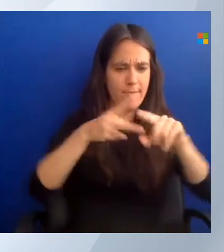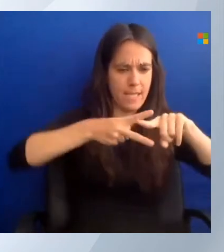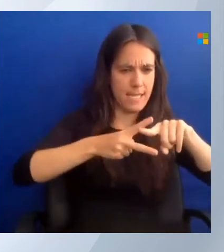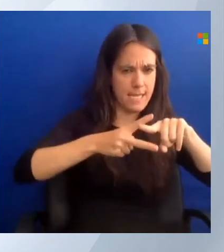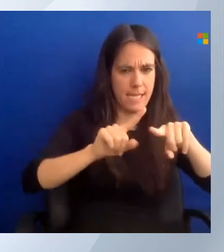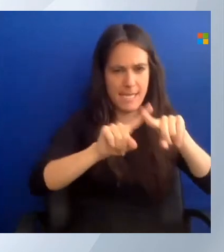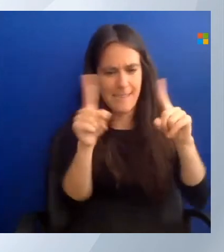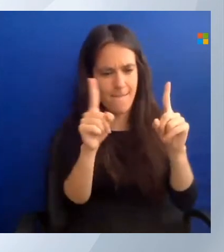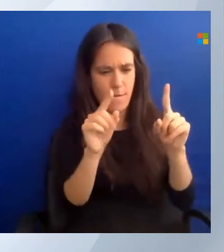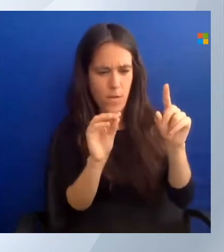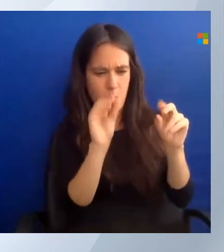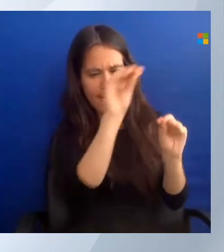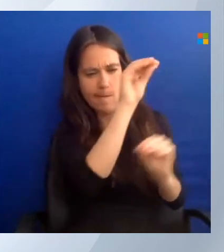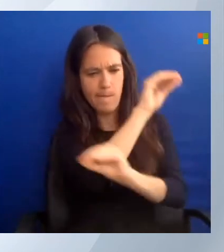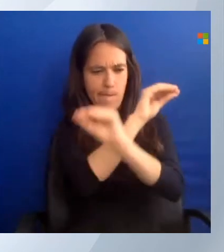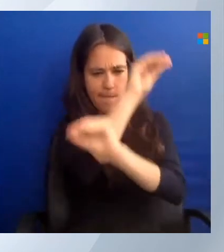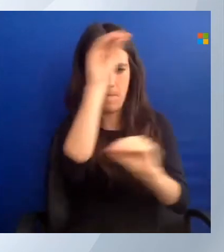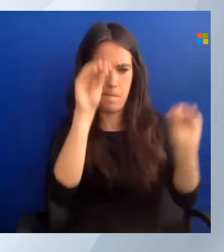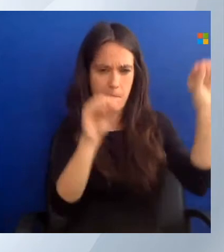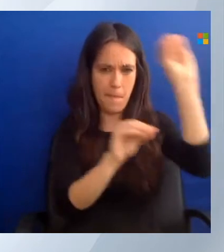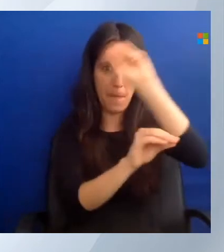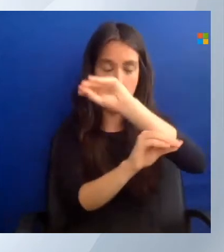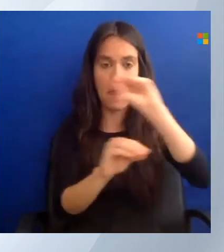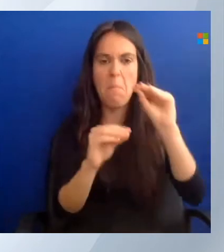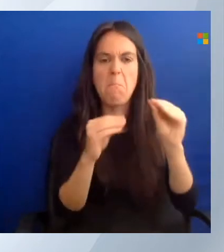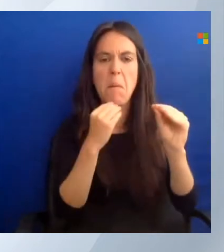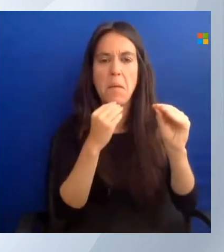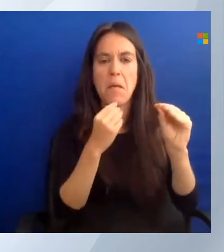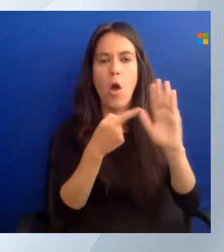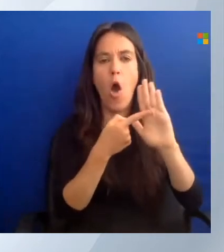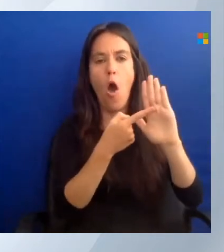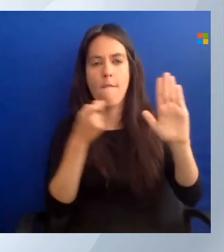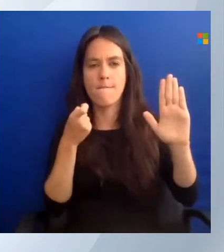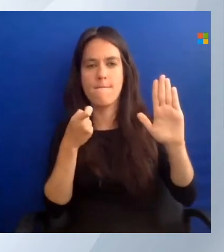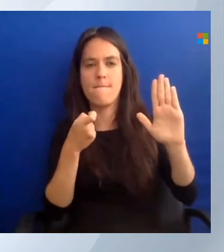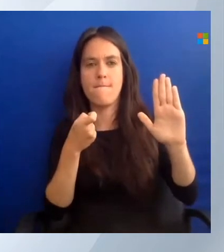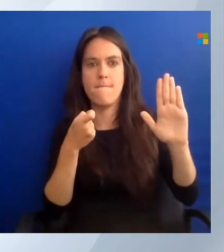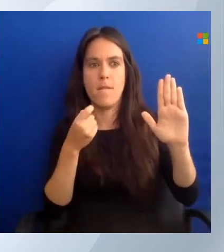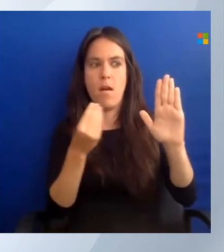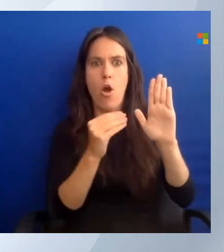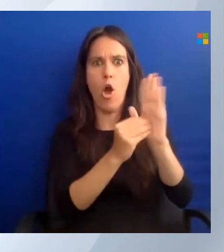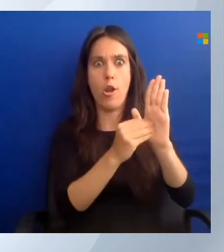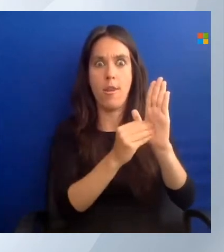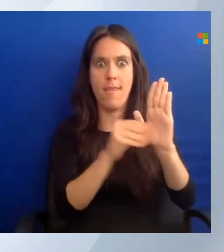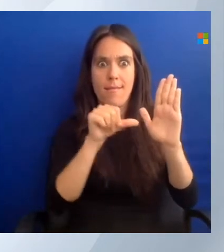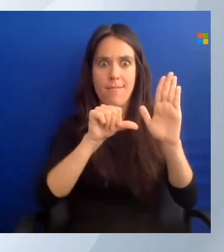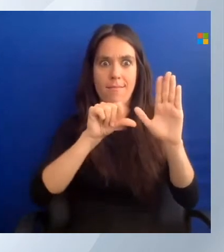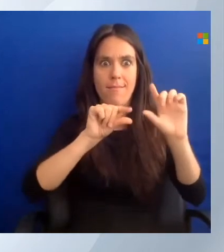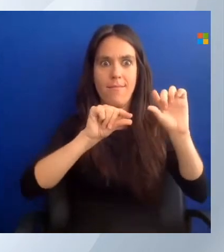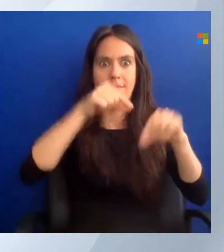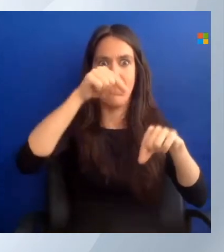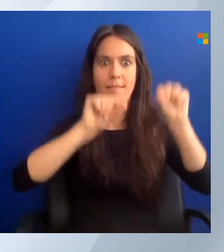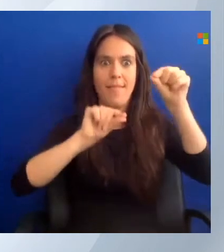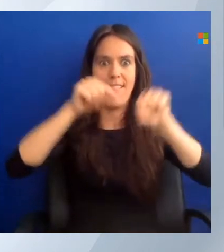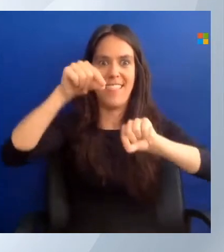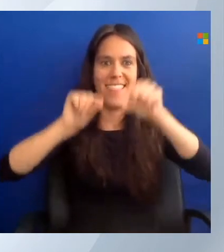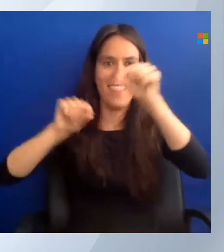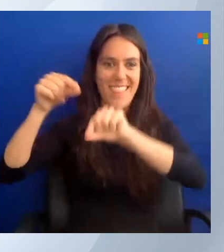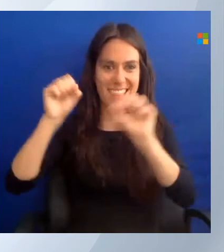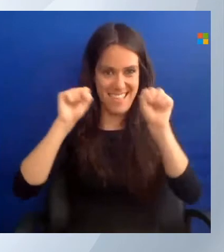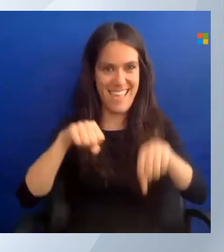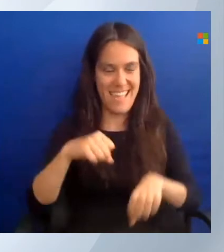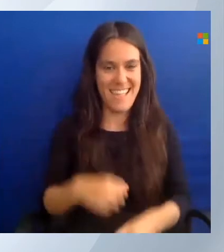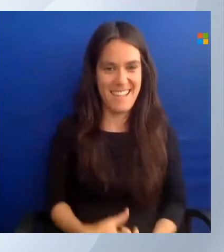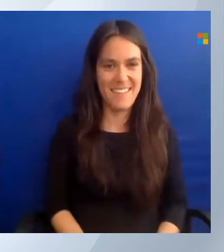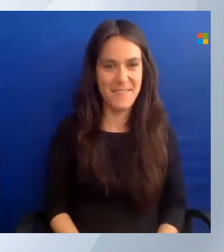I'm going to disable and enable some random stuff. I have no clue what I have just enabled and save that.